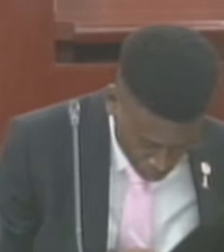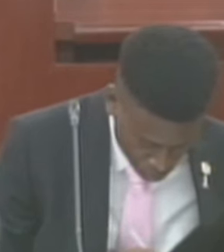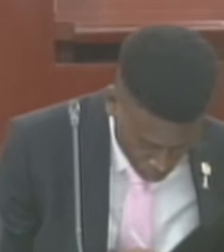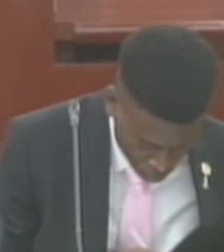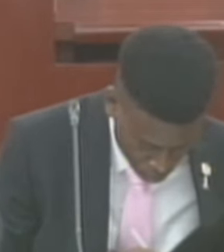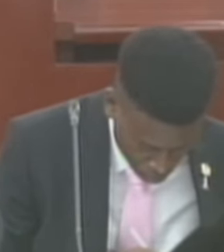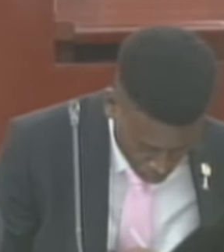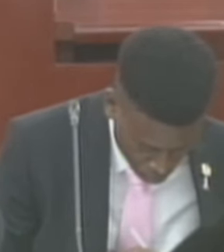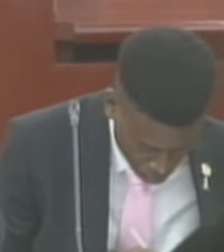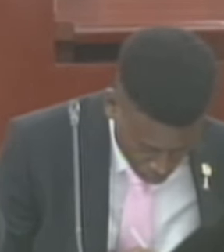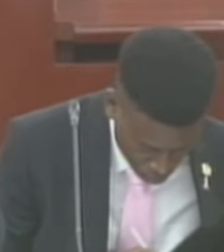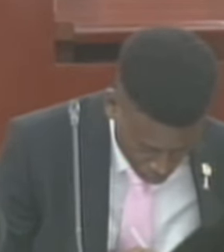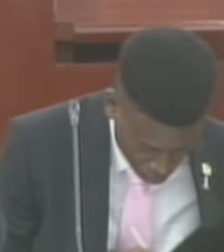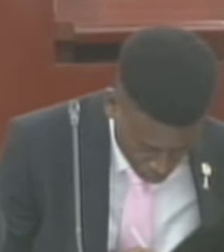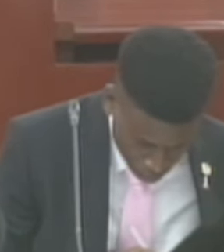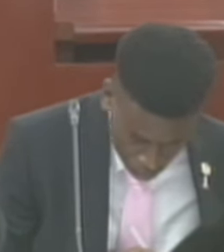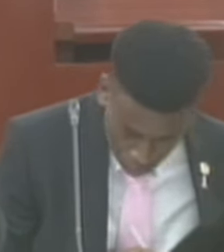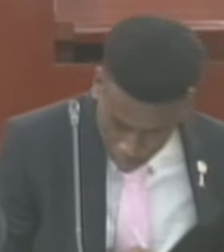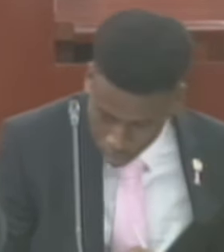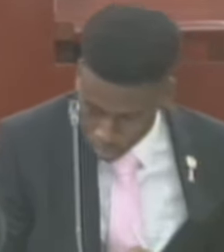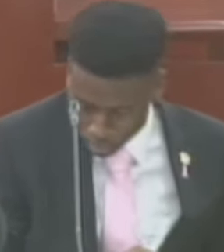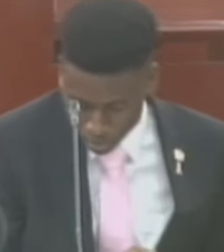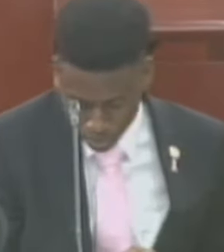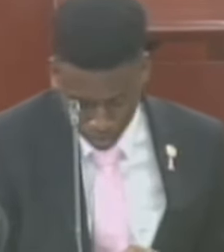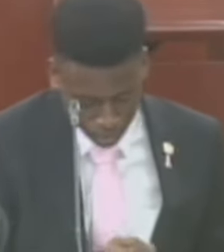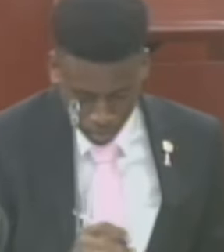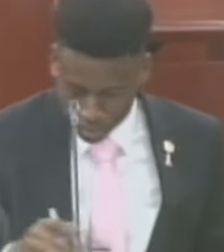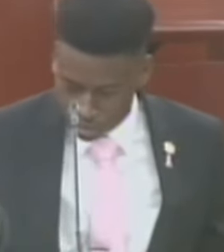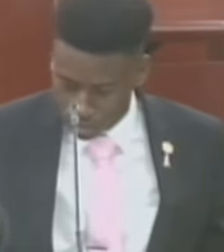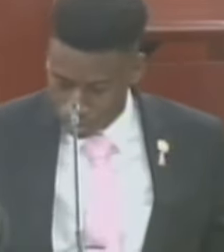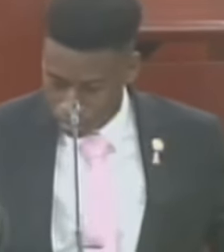Those against? The ayes have it.